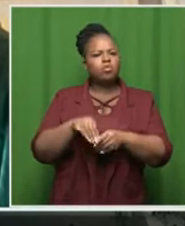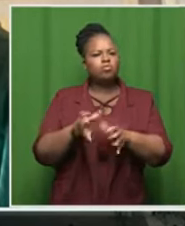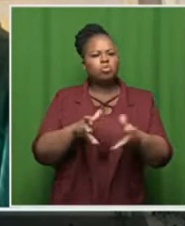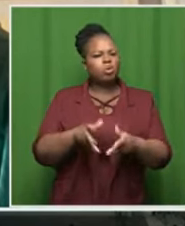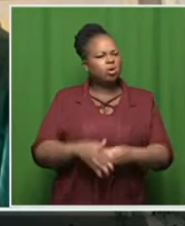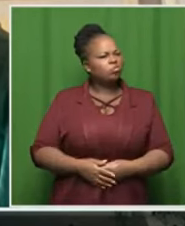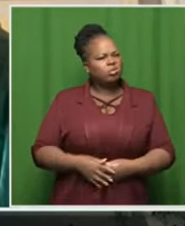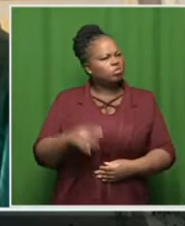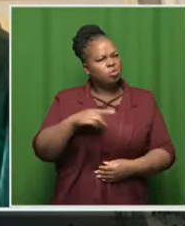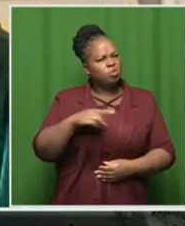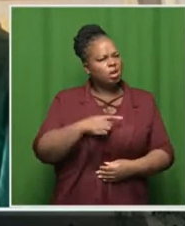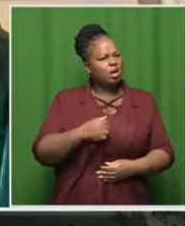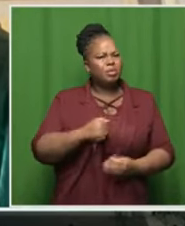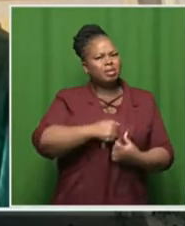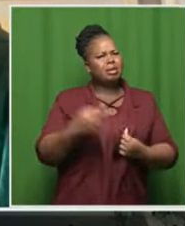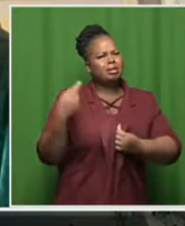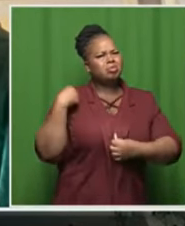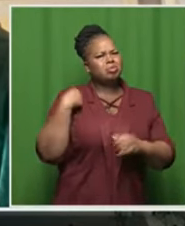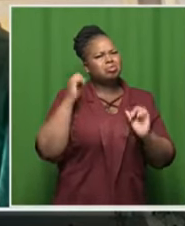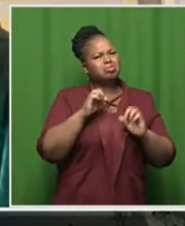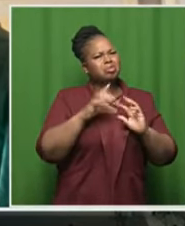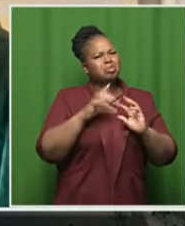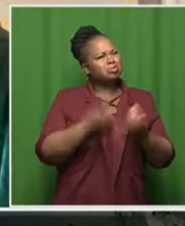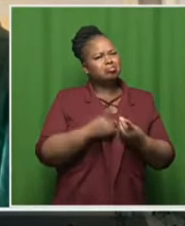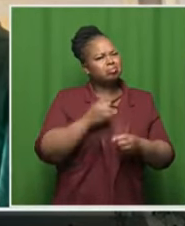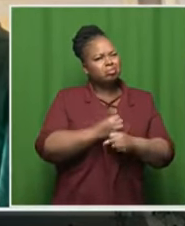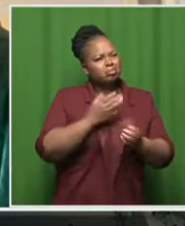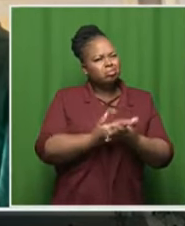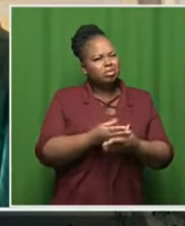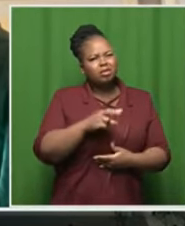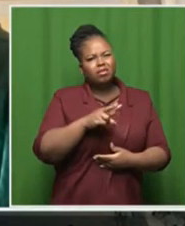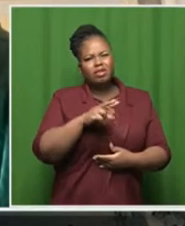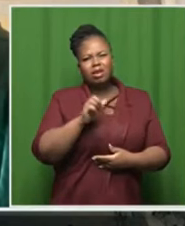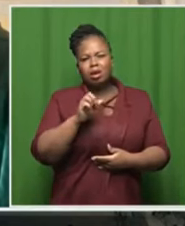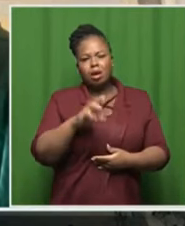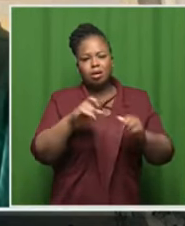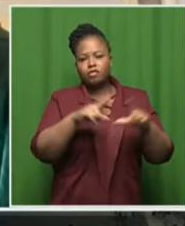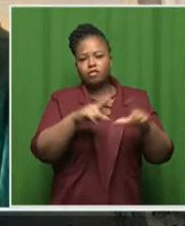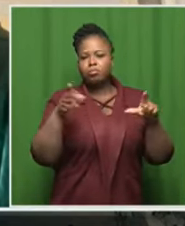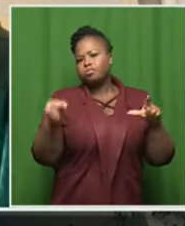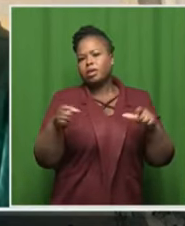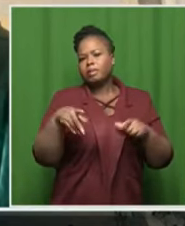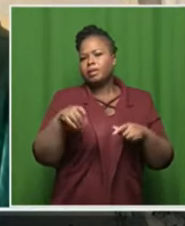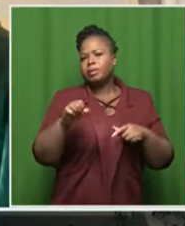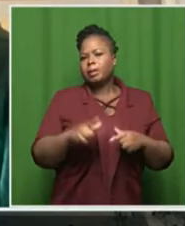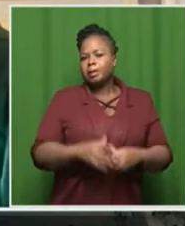why would it then fall on your department to make sure that there's var in the psl